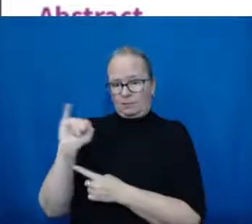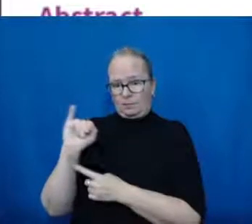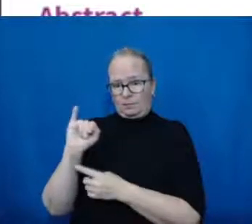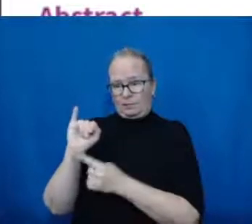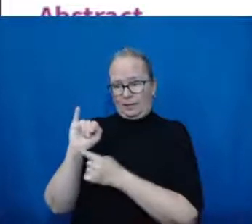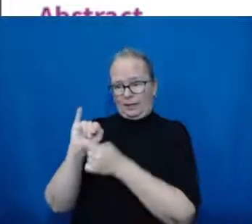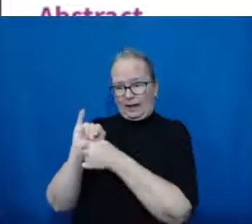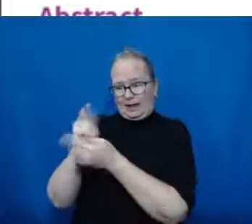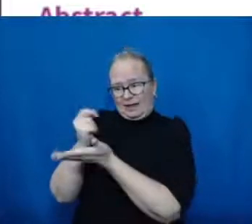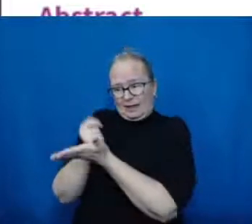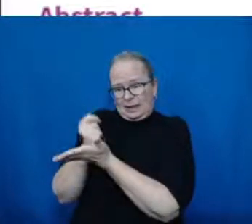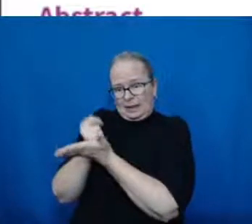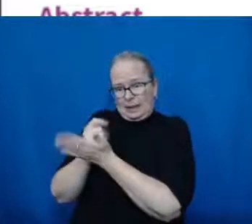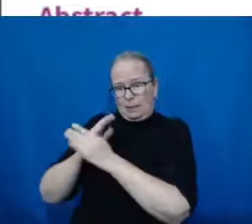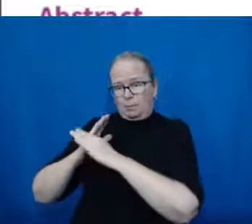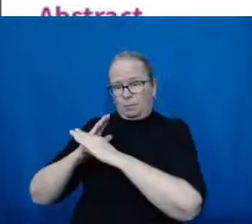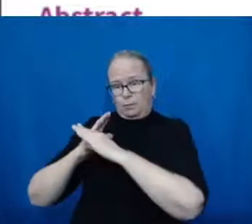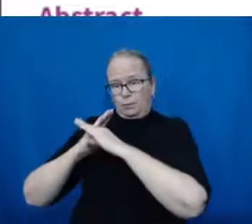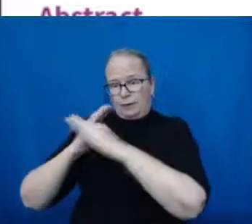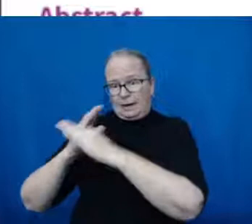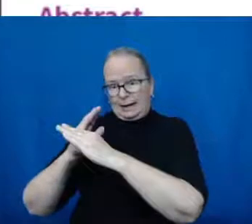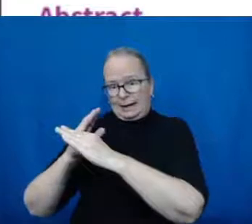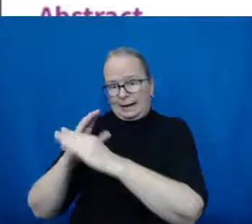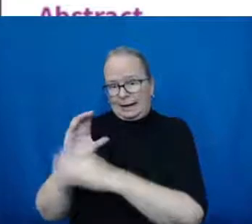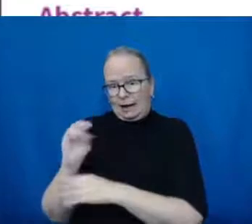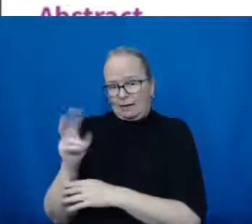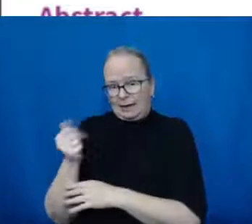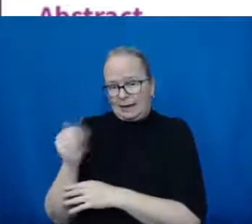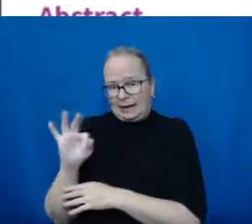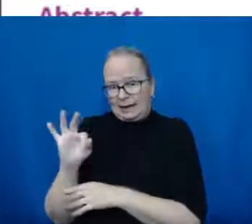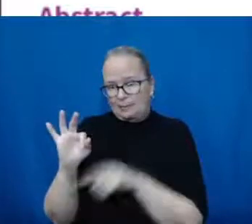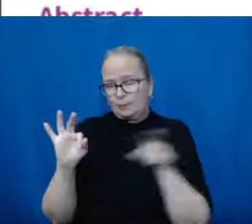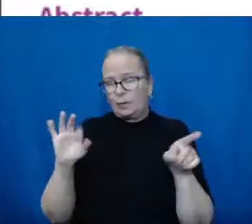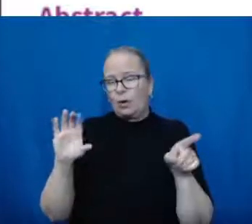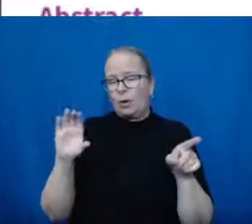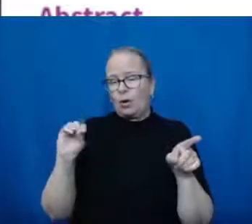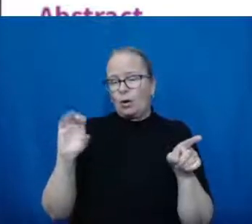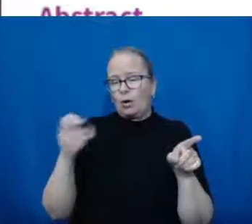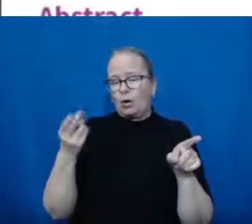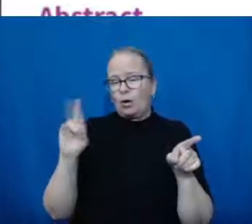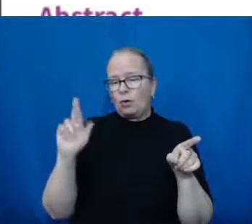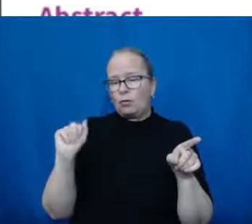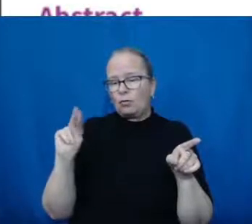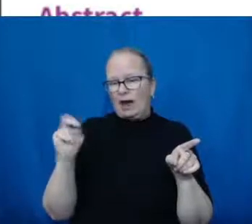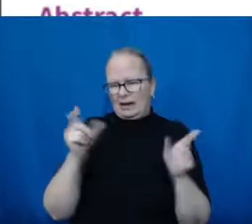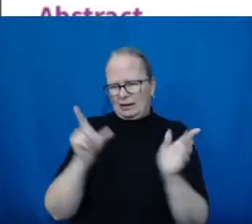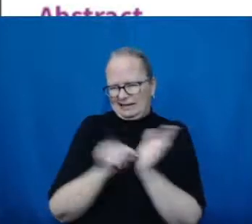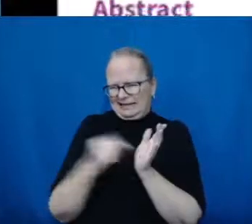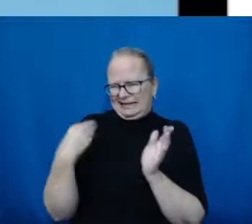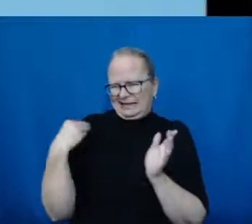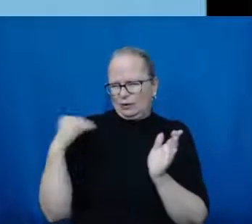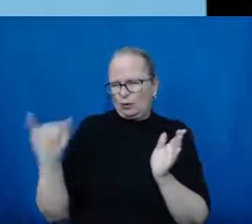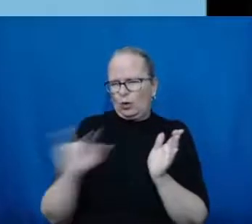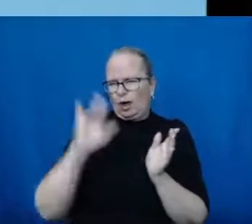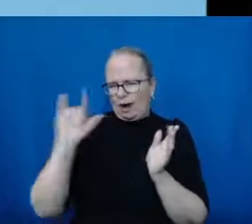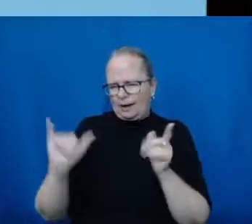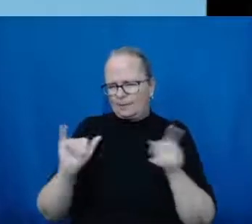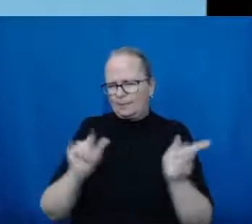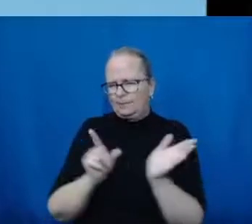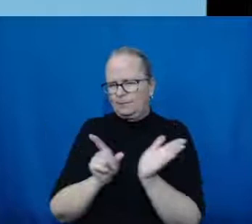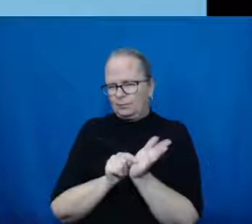earlier this year and published in July. Bottom line is, is right now the data from these clinical trials